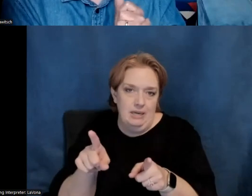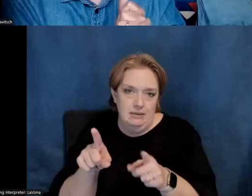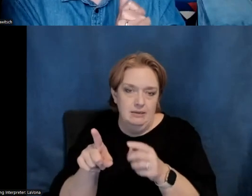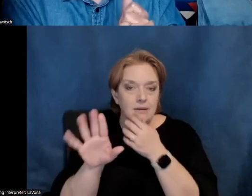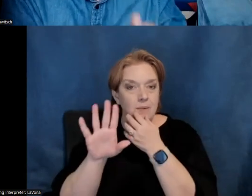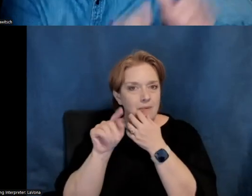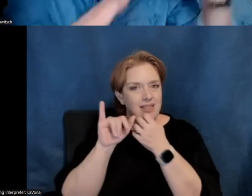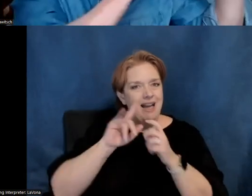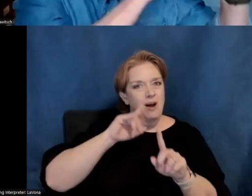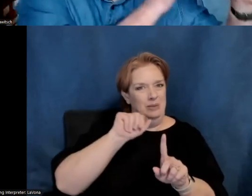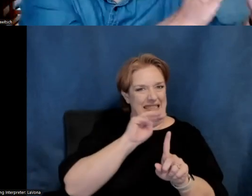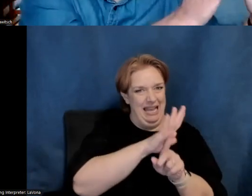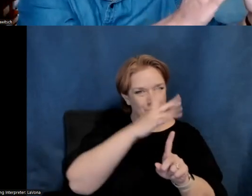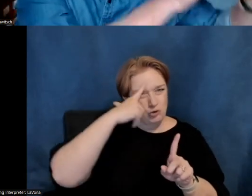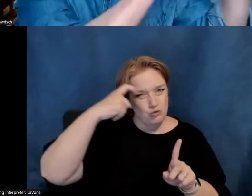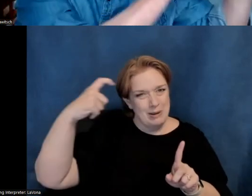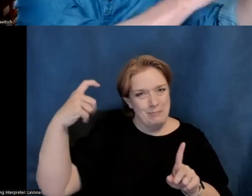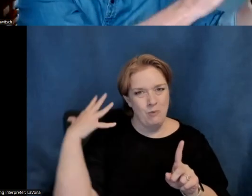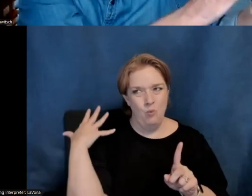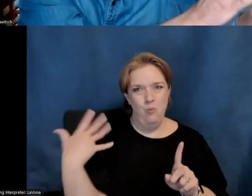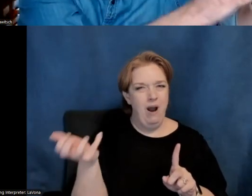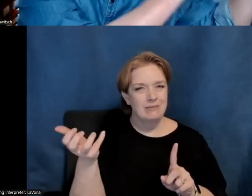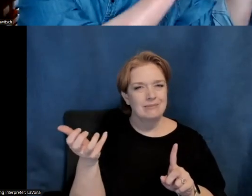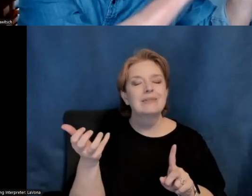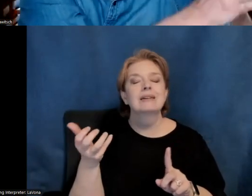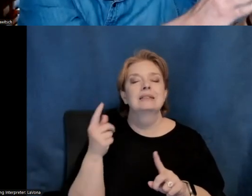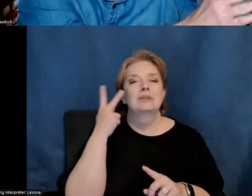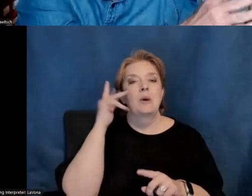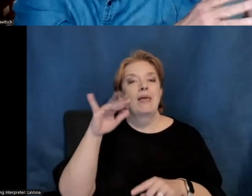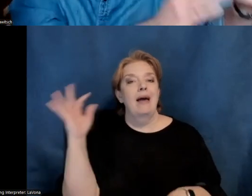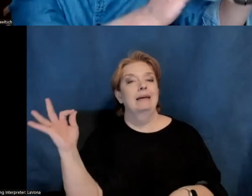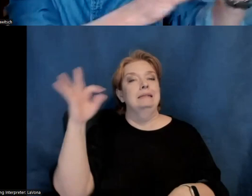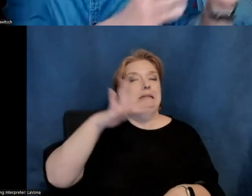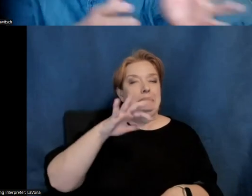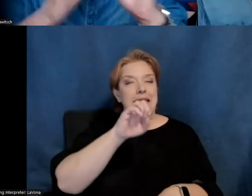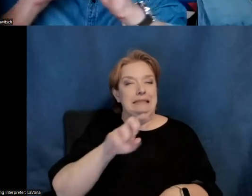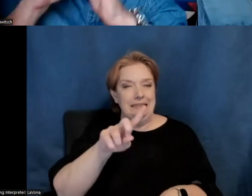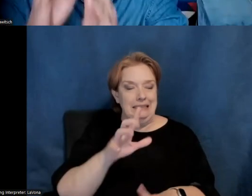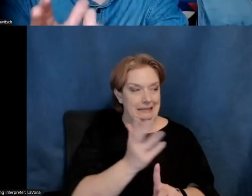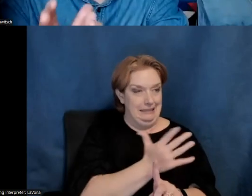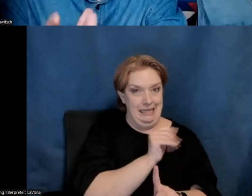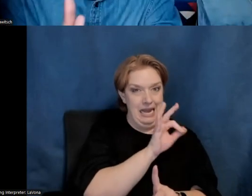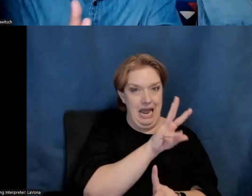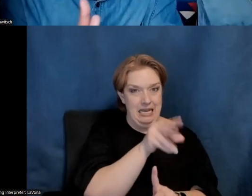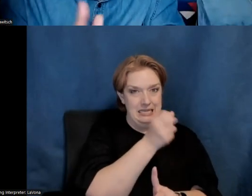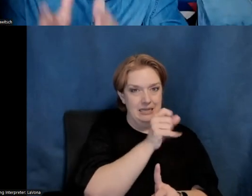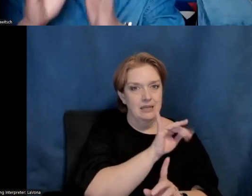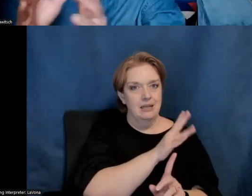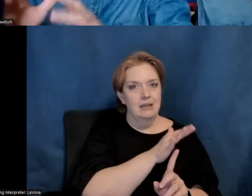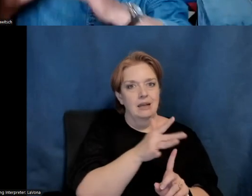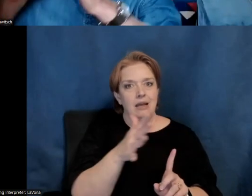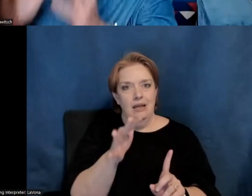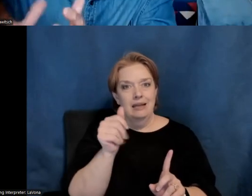was always a dream of Sam's. And you see this seed planted in the early 1960s that gets carried through, uh, to the